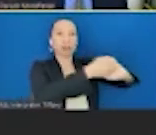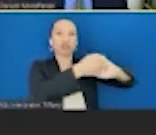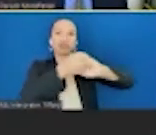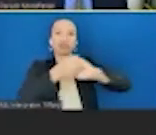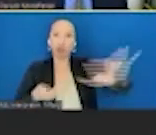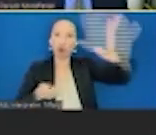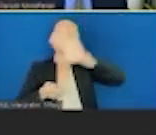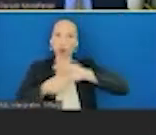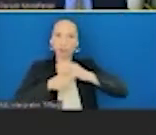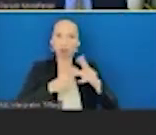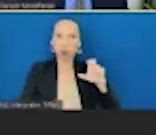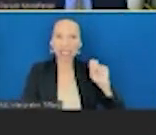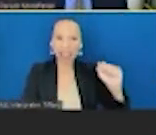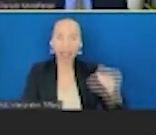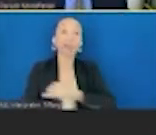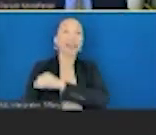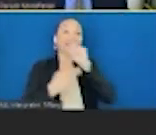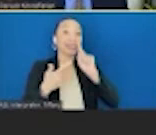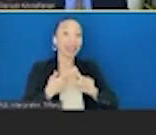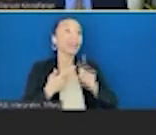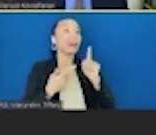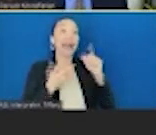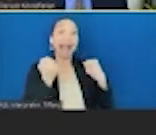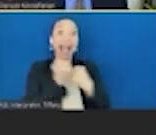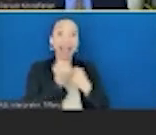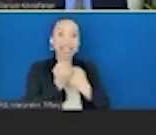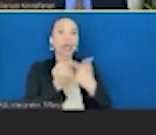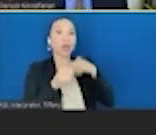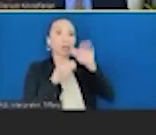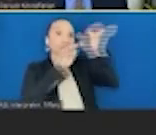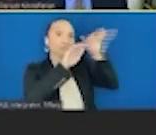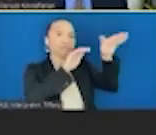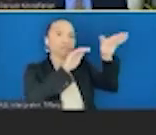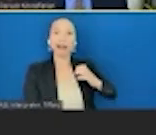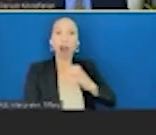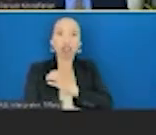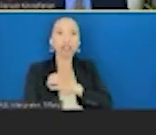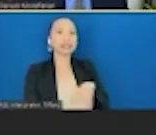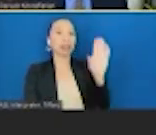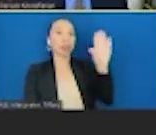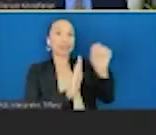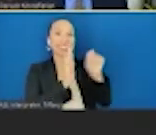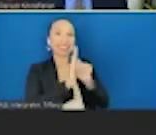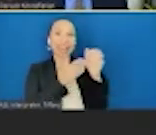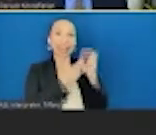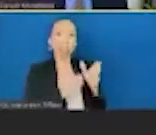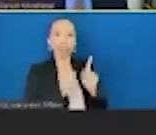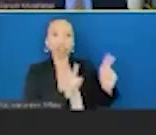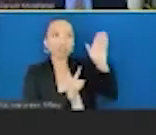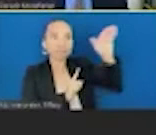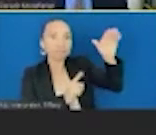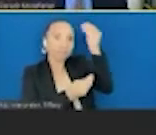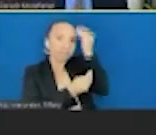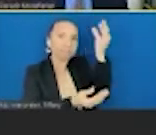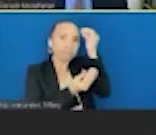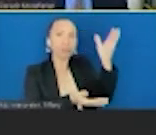also on the advocacy side, going to Congress, going to state leaders and telling them about these policies, trying to inform them and tell them about